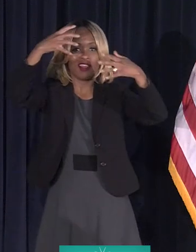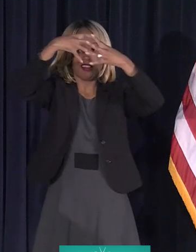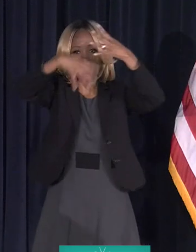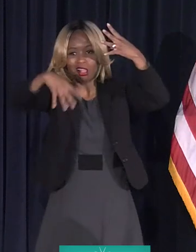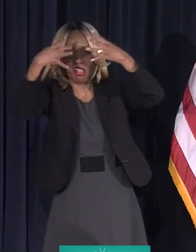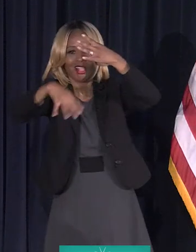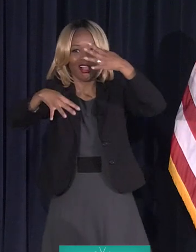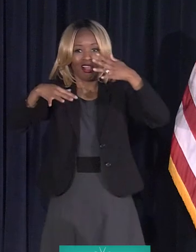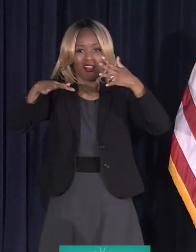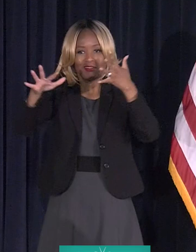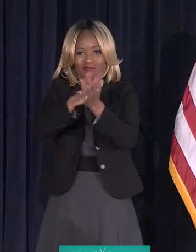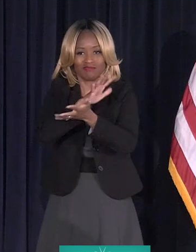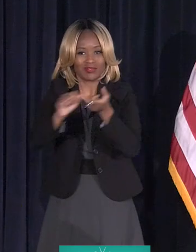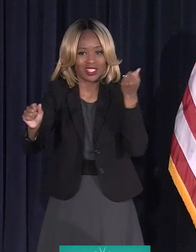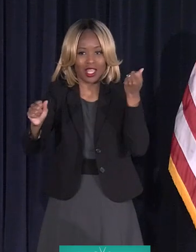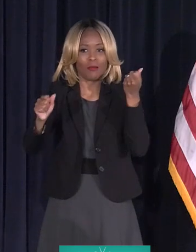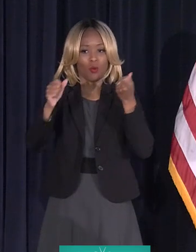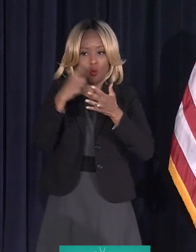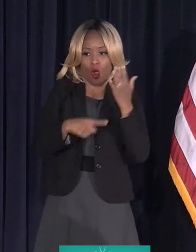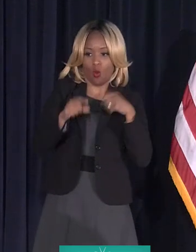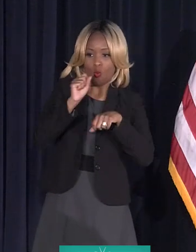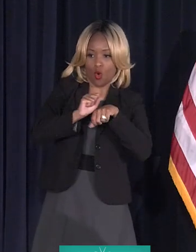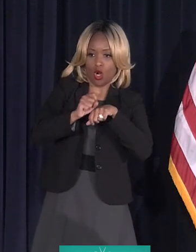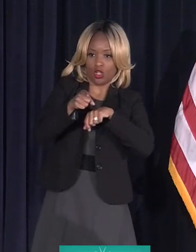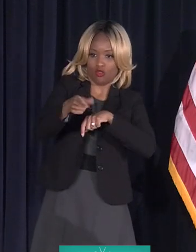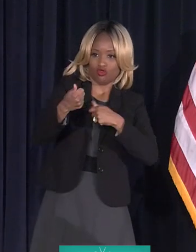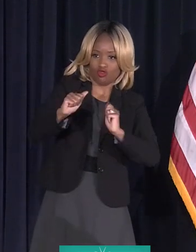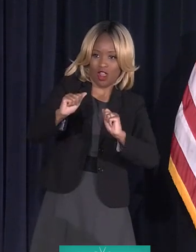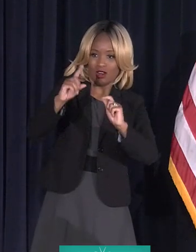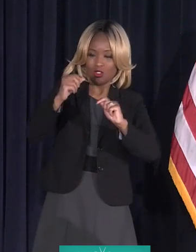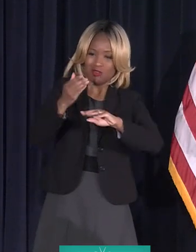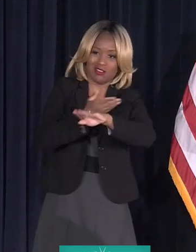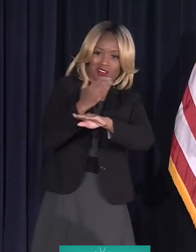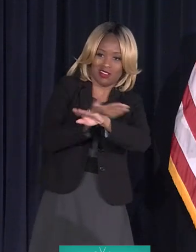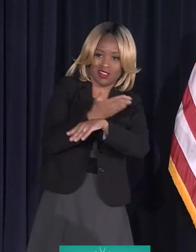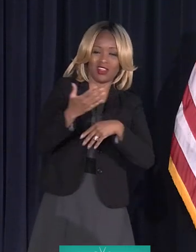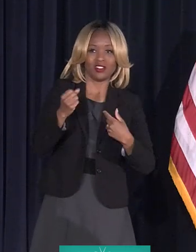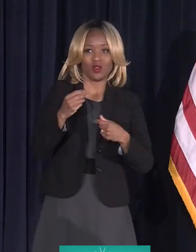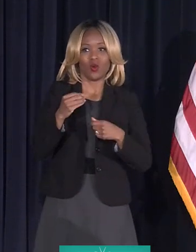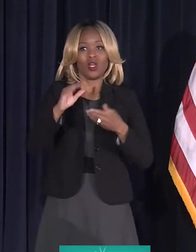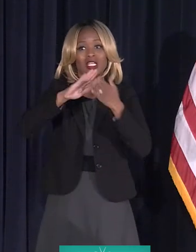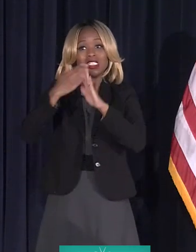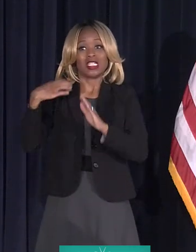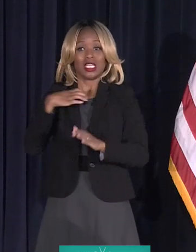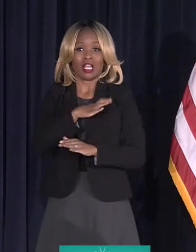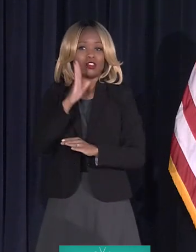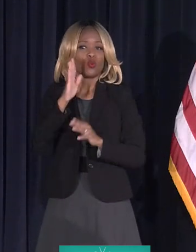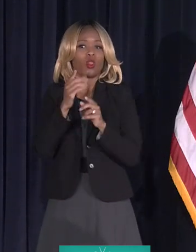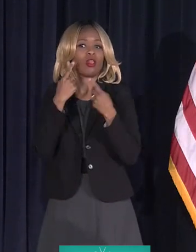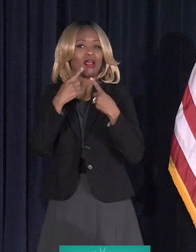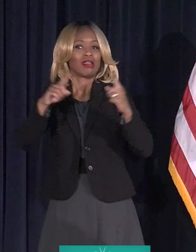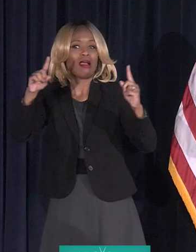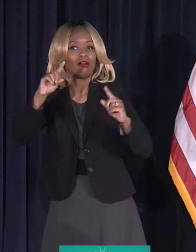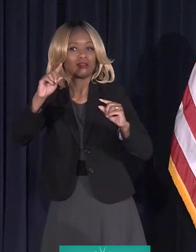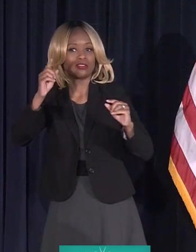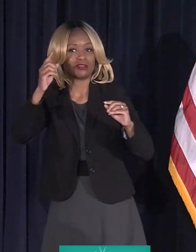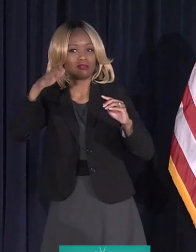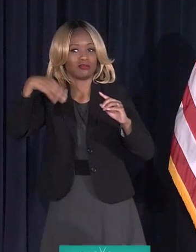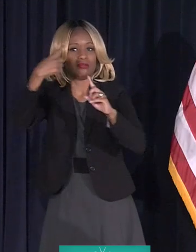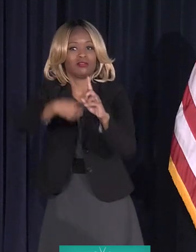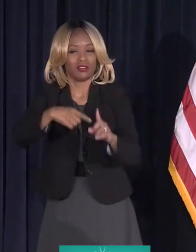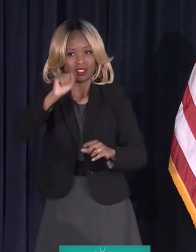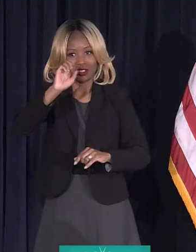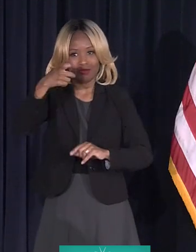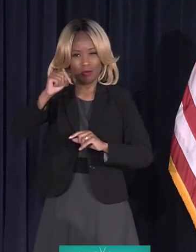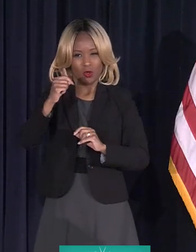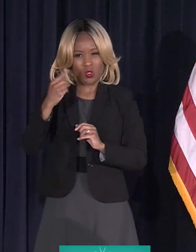you're doing. And we are working now with city council and something we'll announce in September, but we want to give neighbors and their